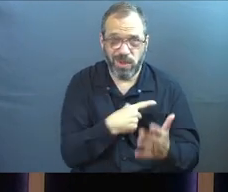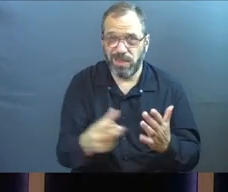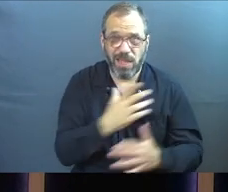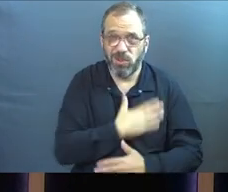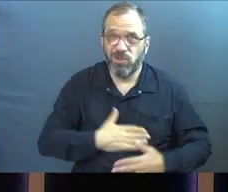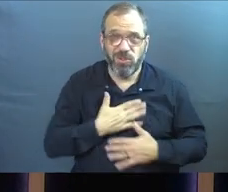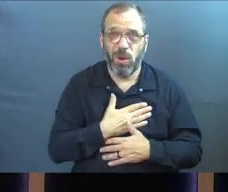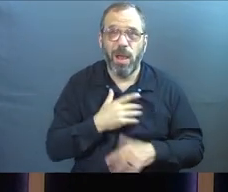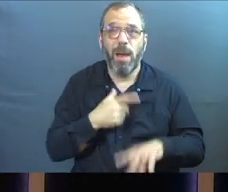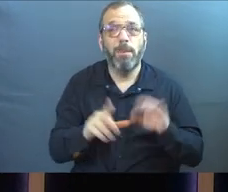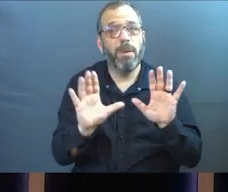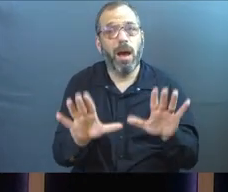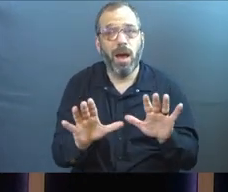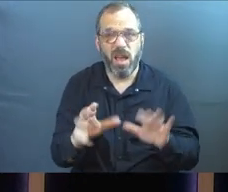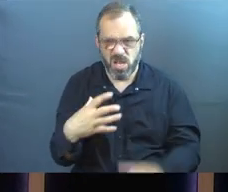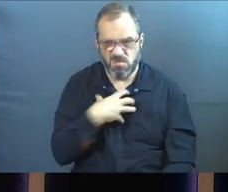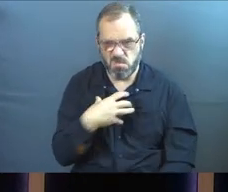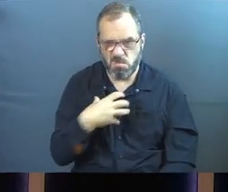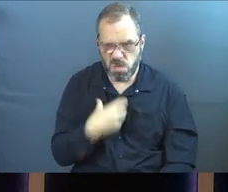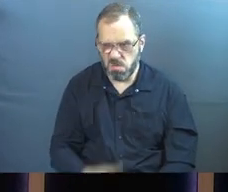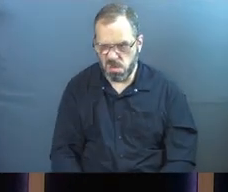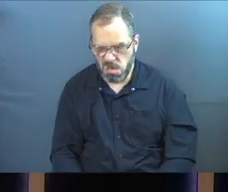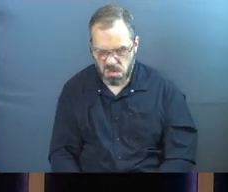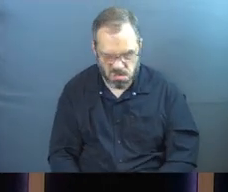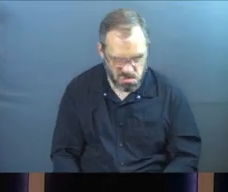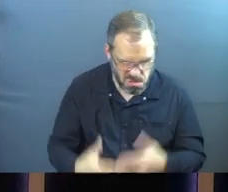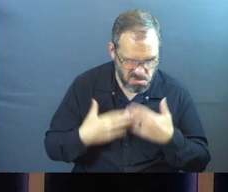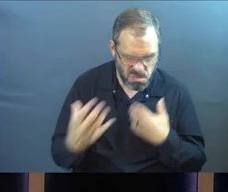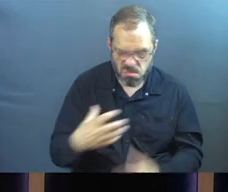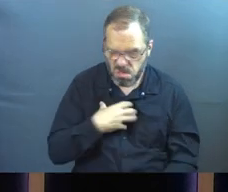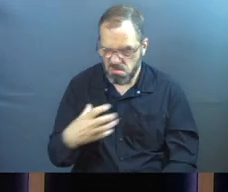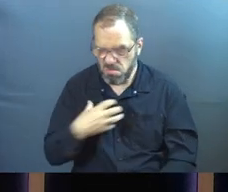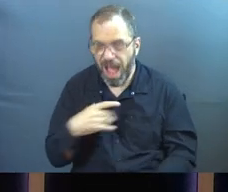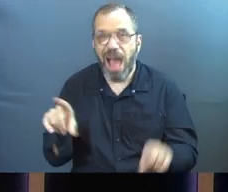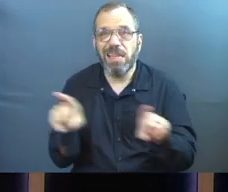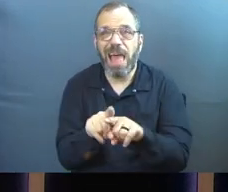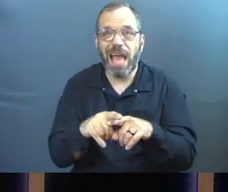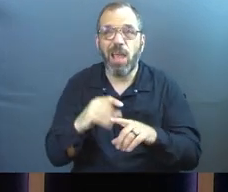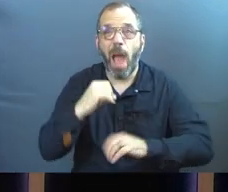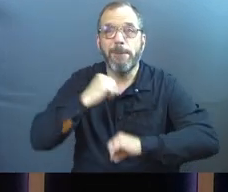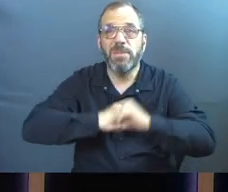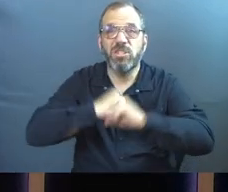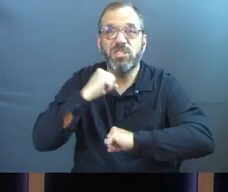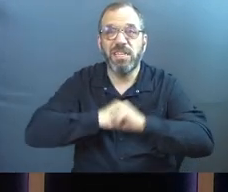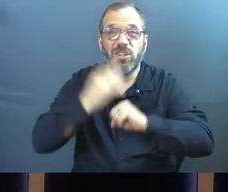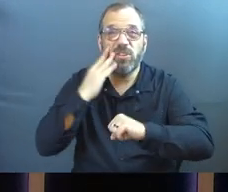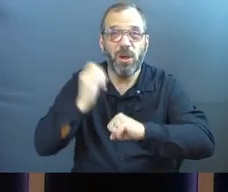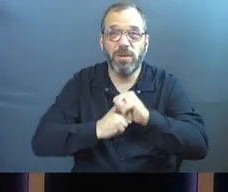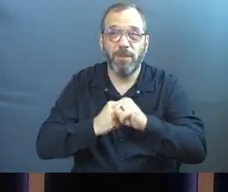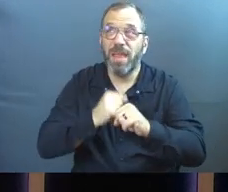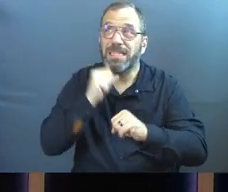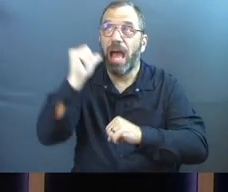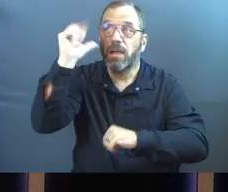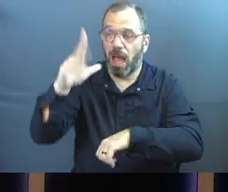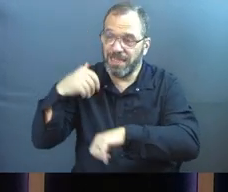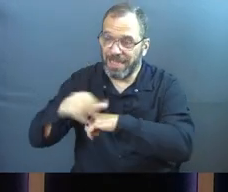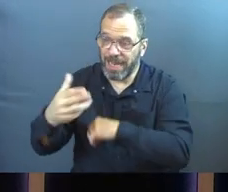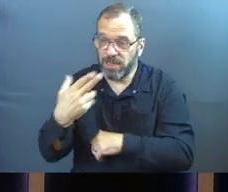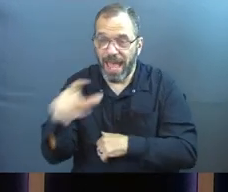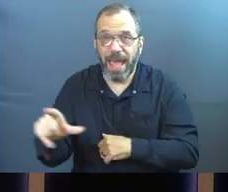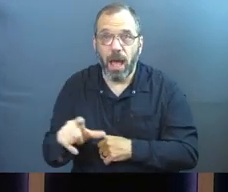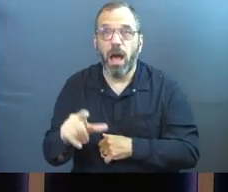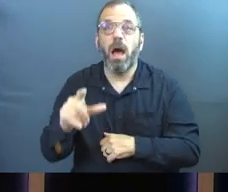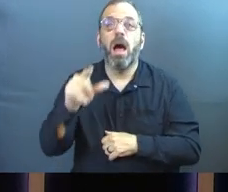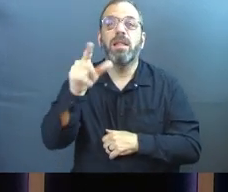enjoy it. But just the grumble itself going on forever like a machine. It is not a question of God sending us to hell. In